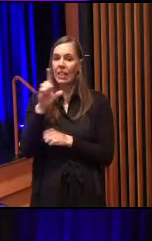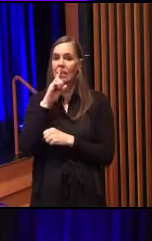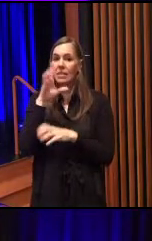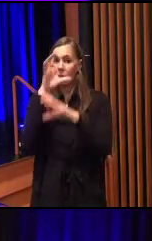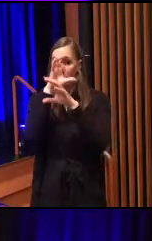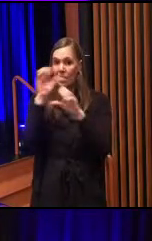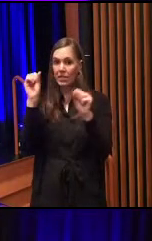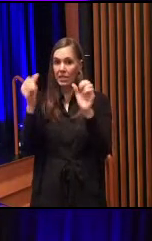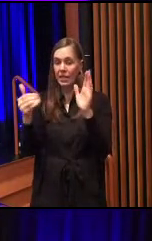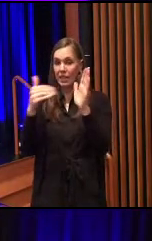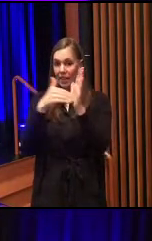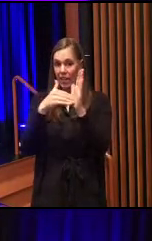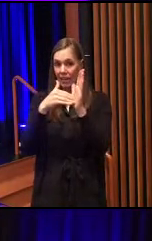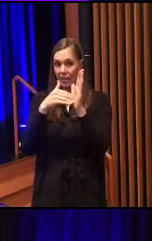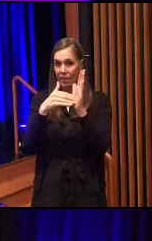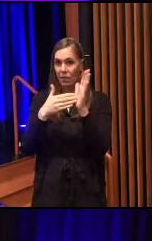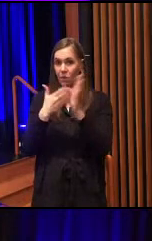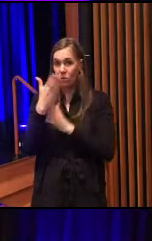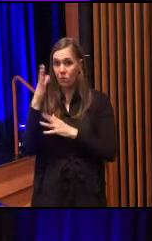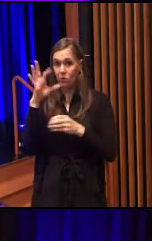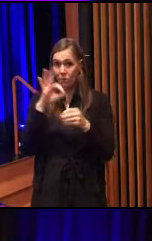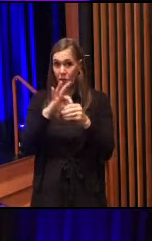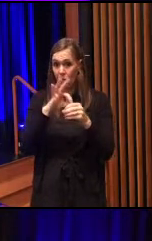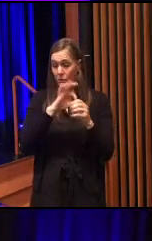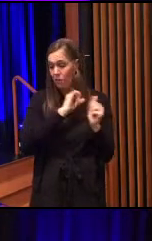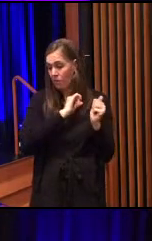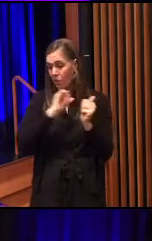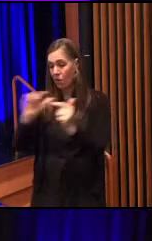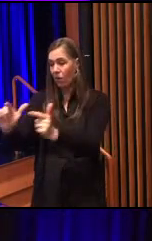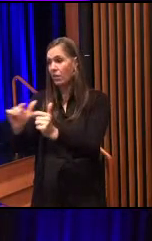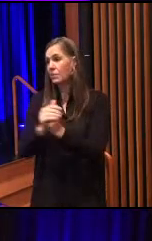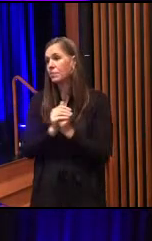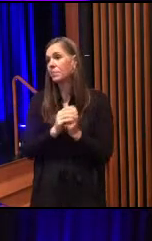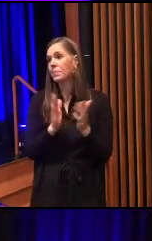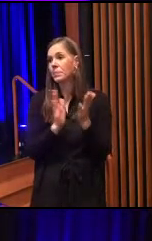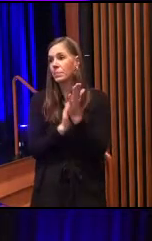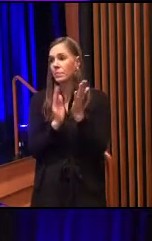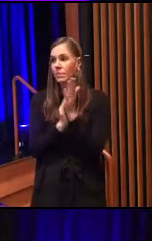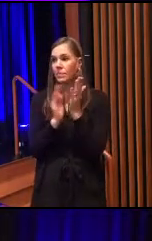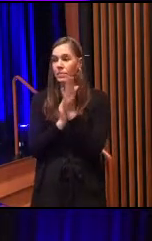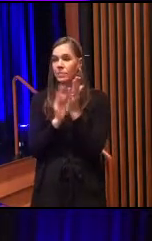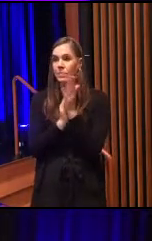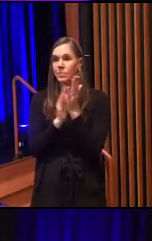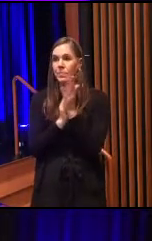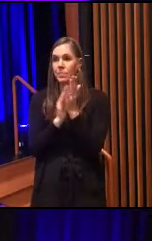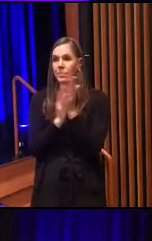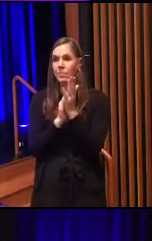by the vote of everyone. There you go.